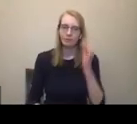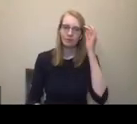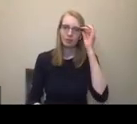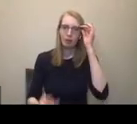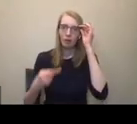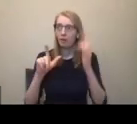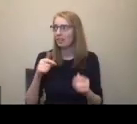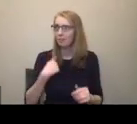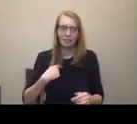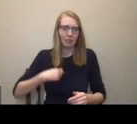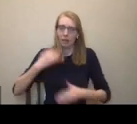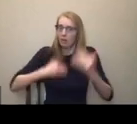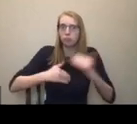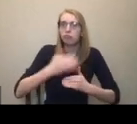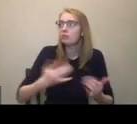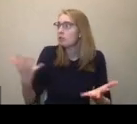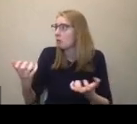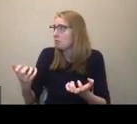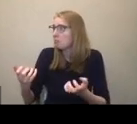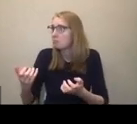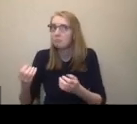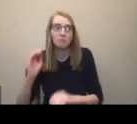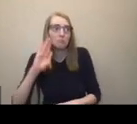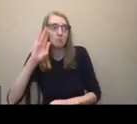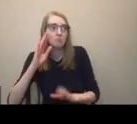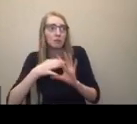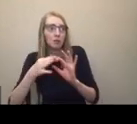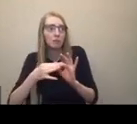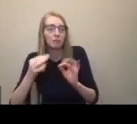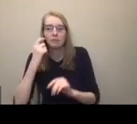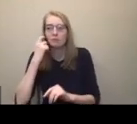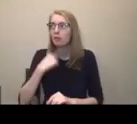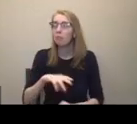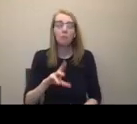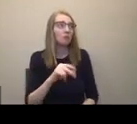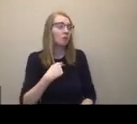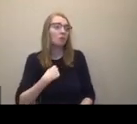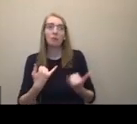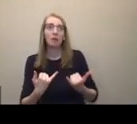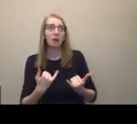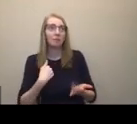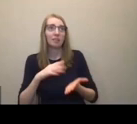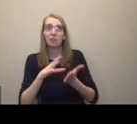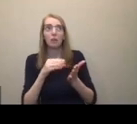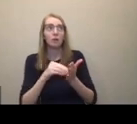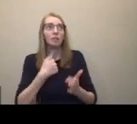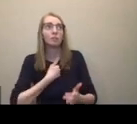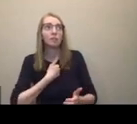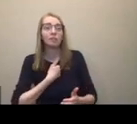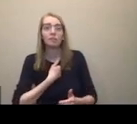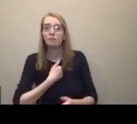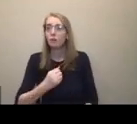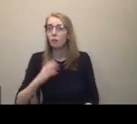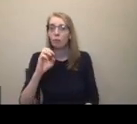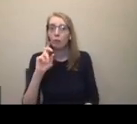on anything? No, I think I'm good right now. I'm also just learning a lot myself. Oh, okay. Thank you. Thanks. Any questions, Brad and